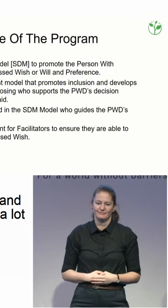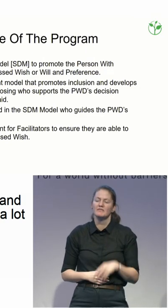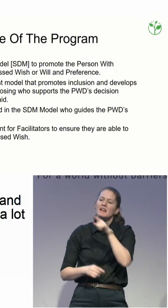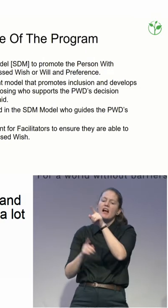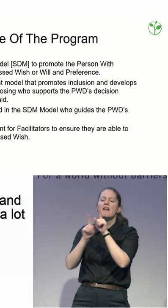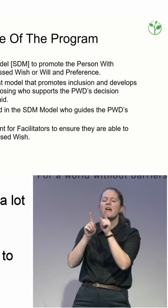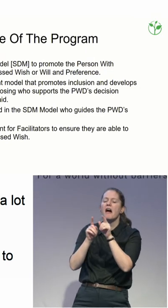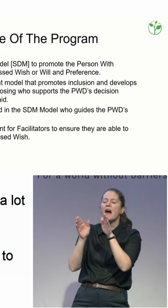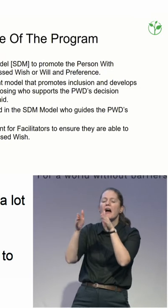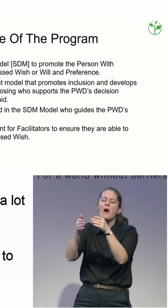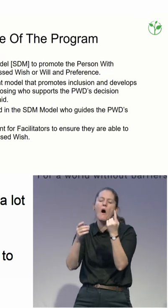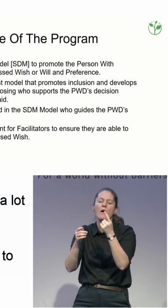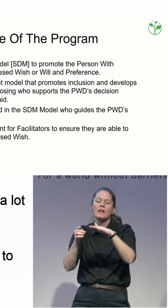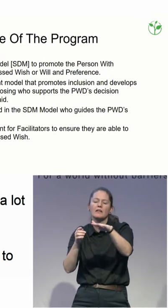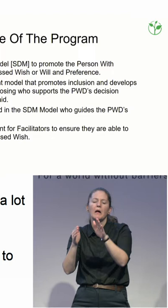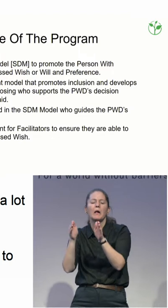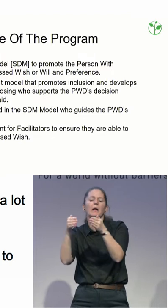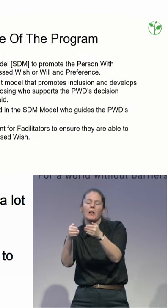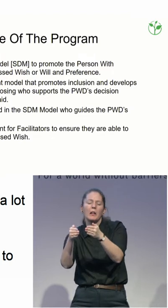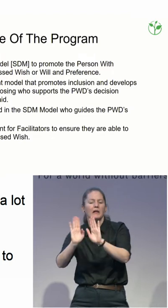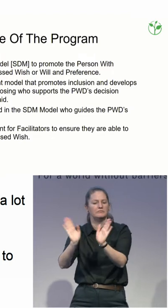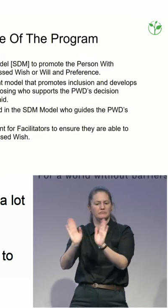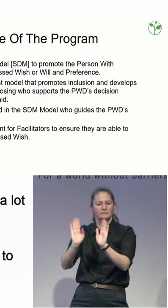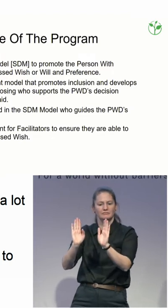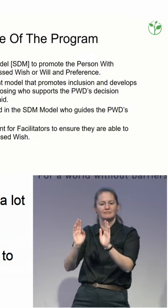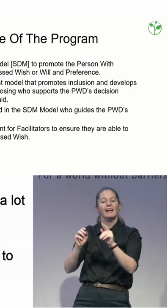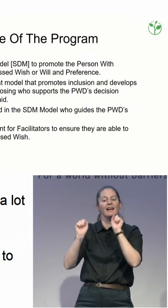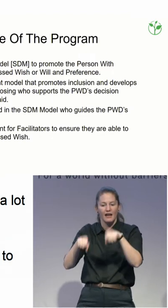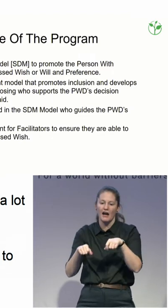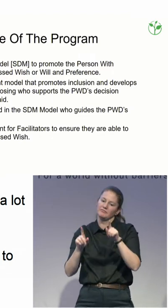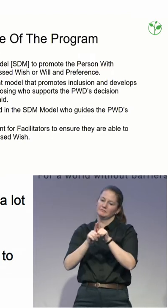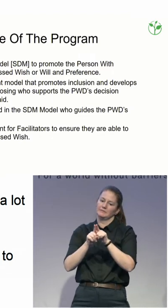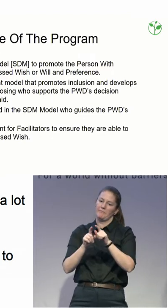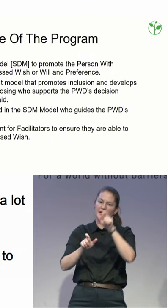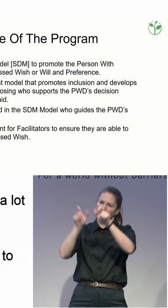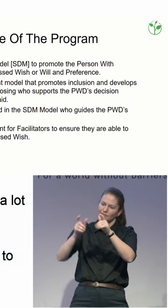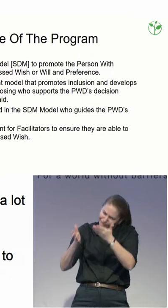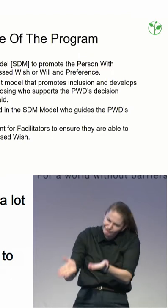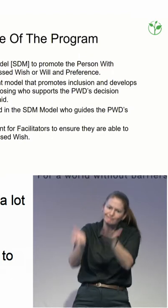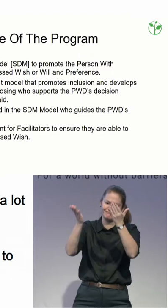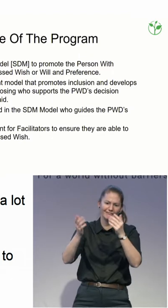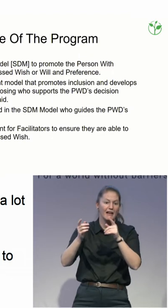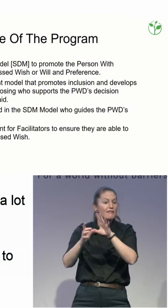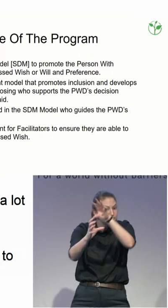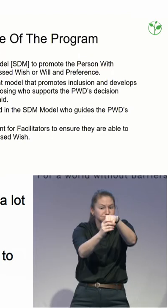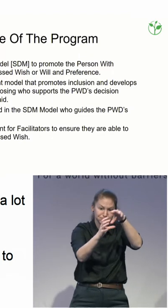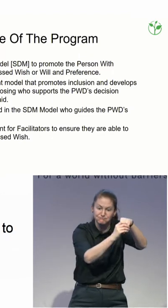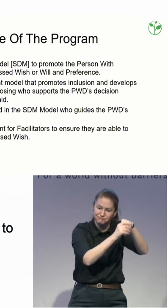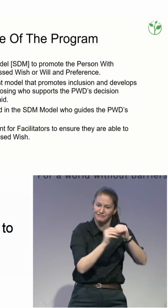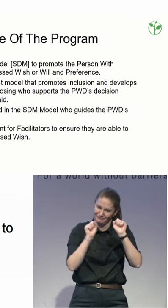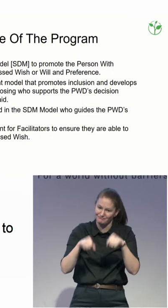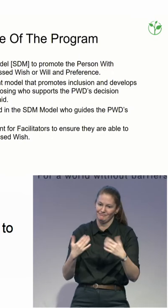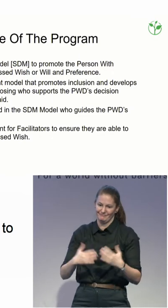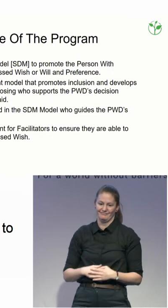team that's working with them to do that. We also, when we had the training program for the